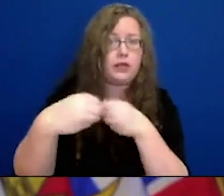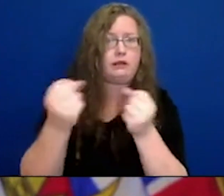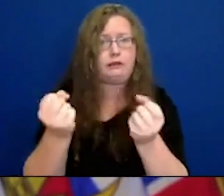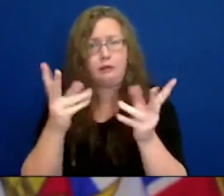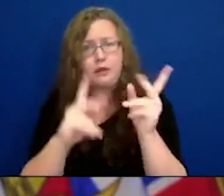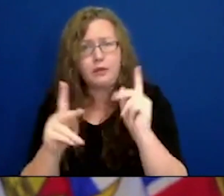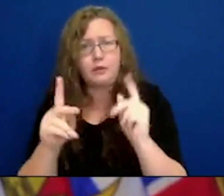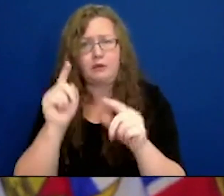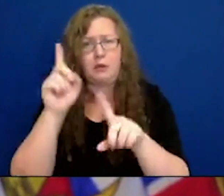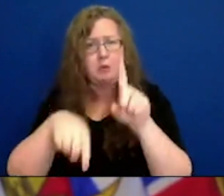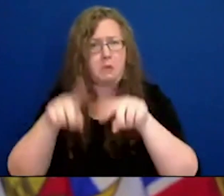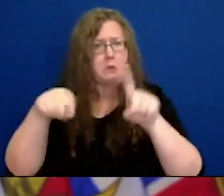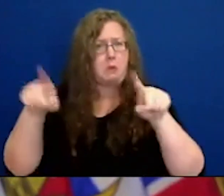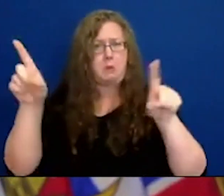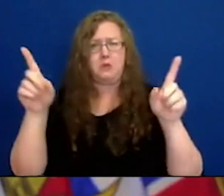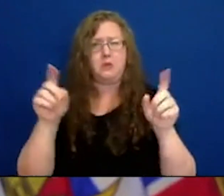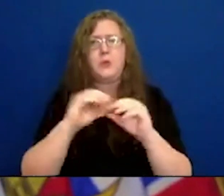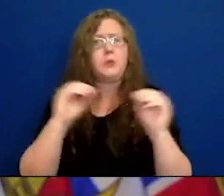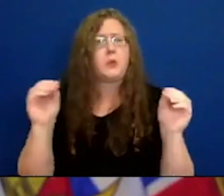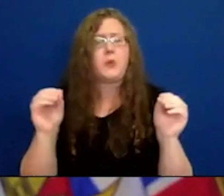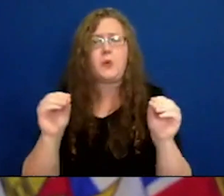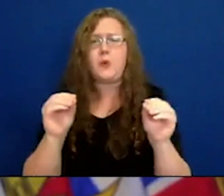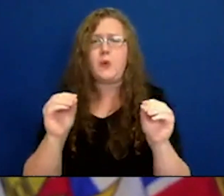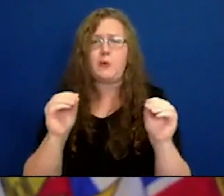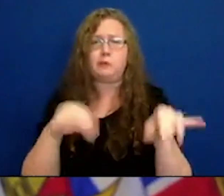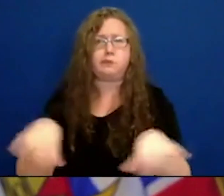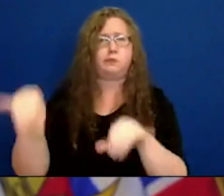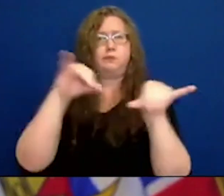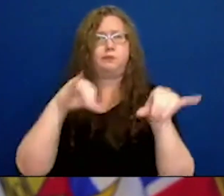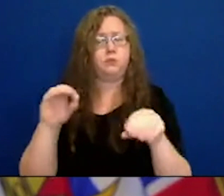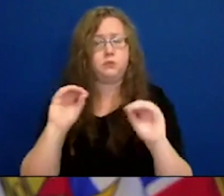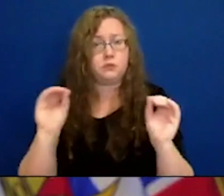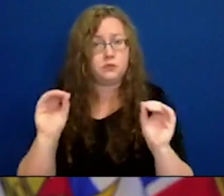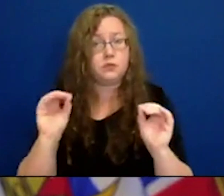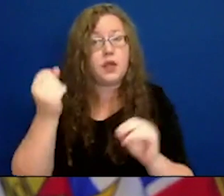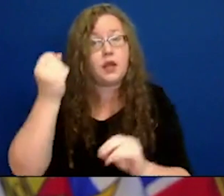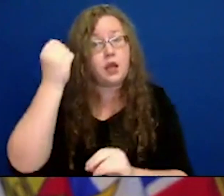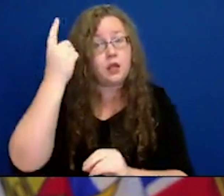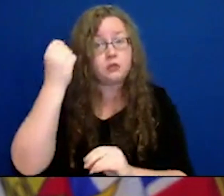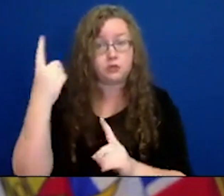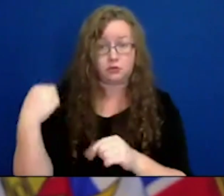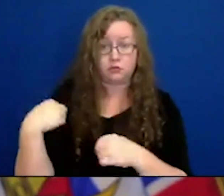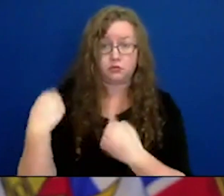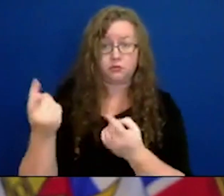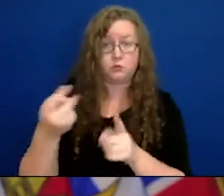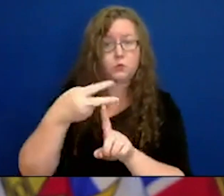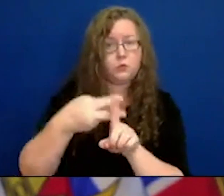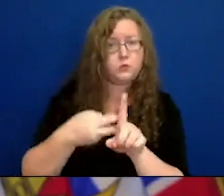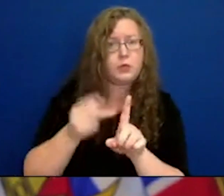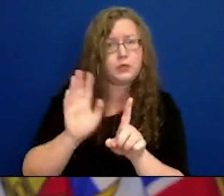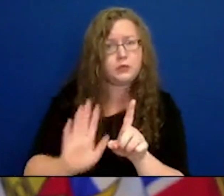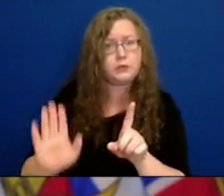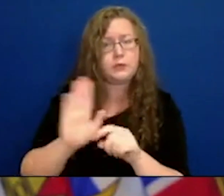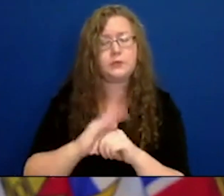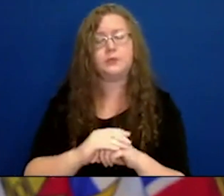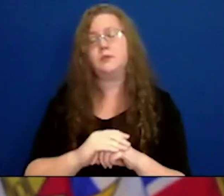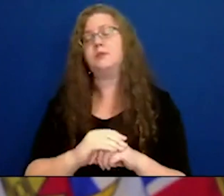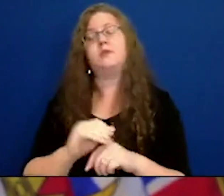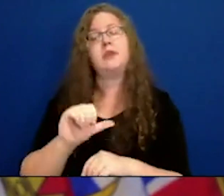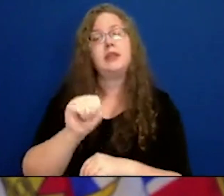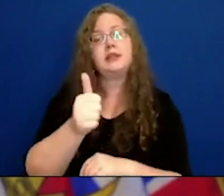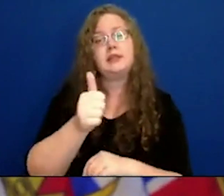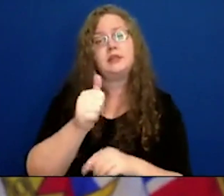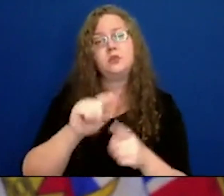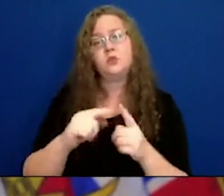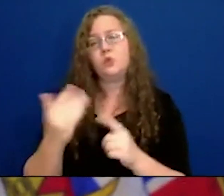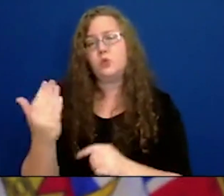common. So what we have seen in the past few weeks to months is few that about 10 to 15 per cent of